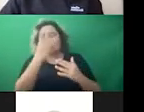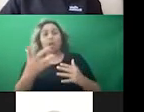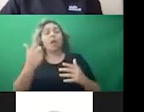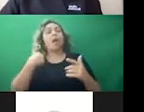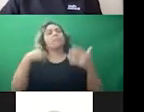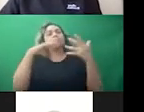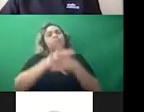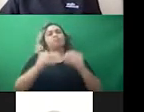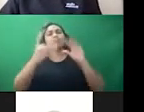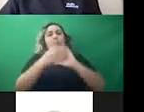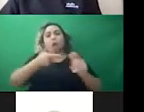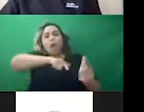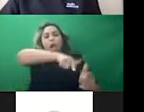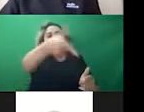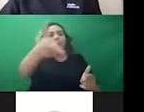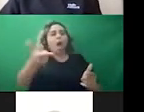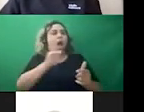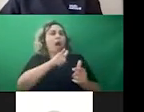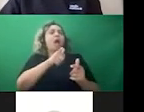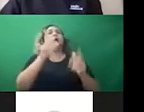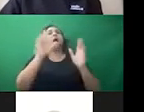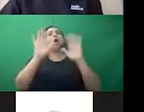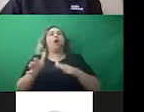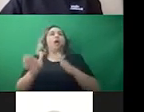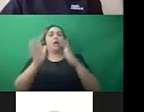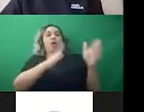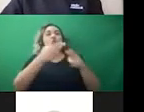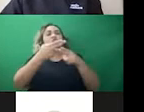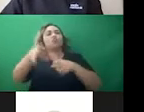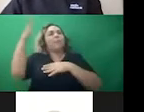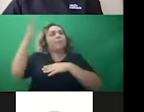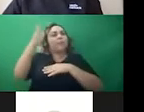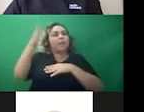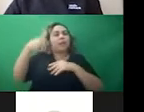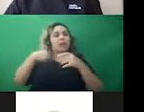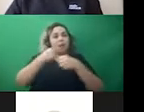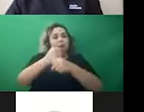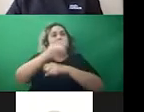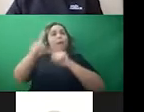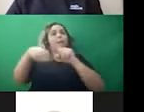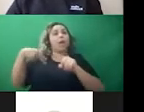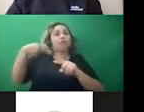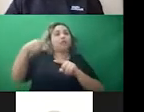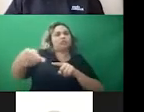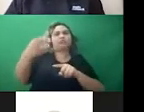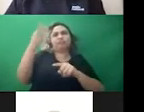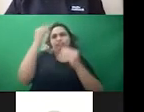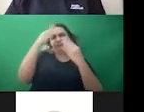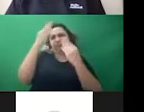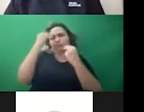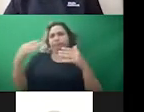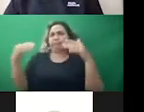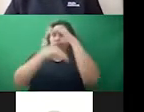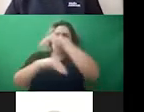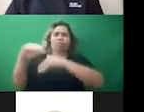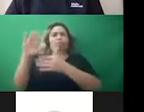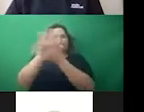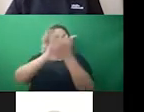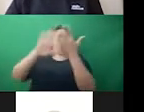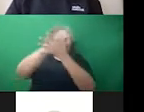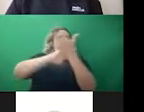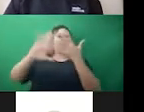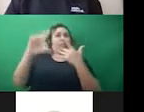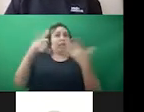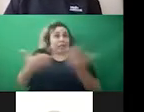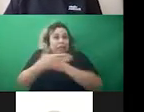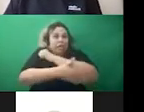with one another, and then we'll drop into a short presentation I prepared about the history of disinformation in this country, and how it relates